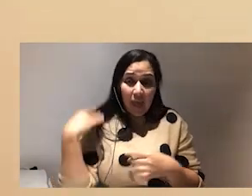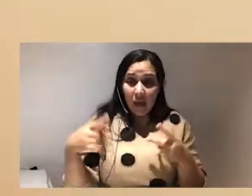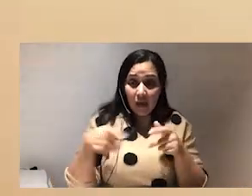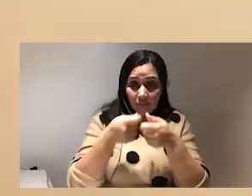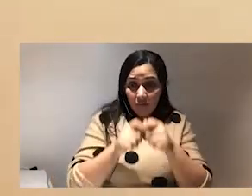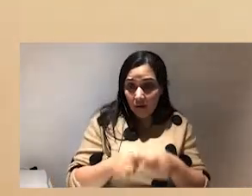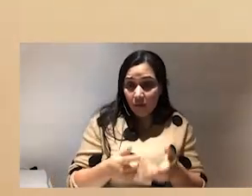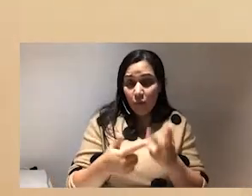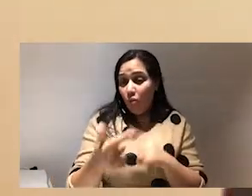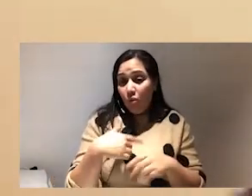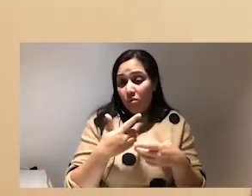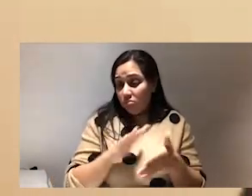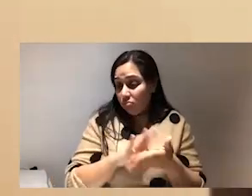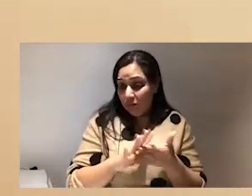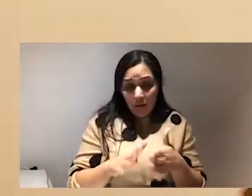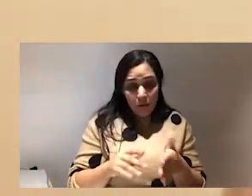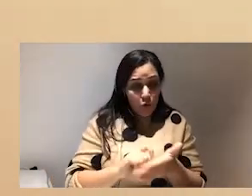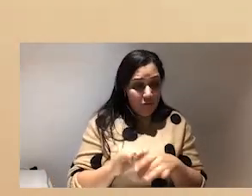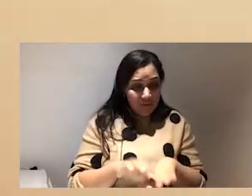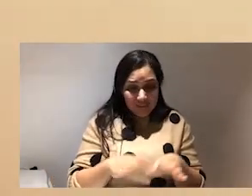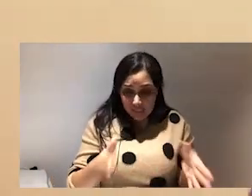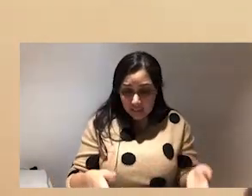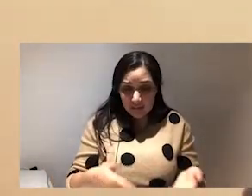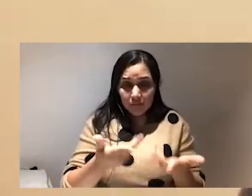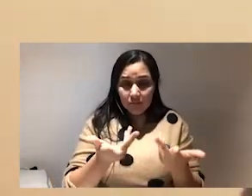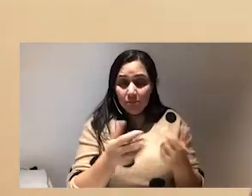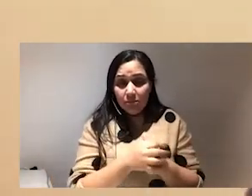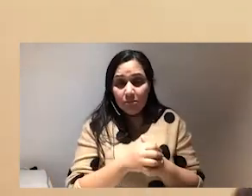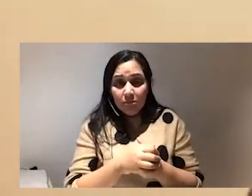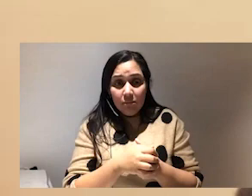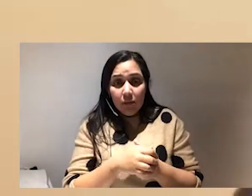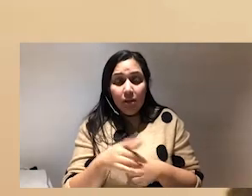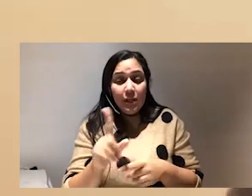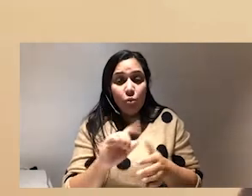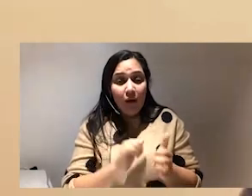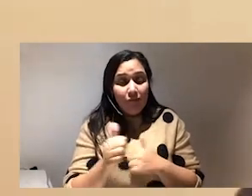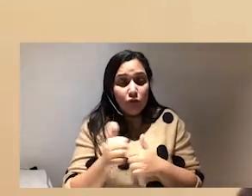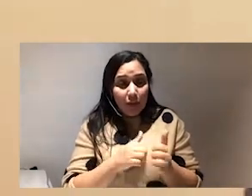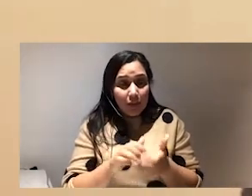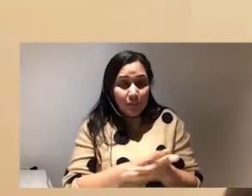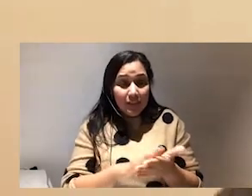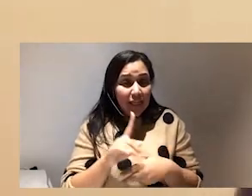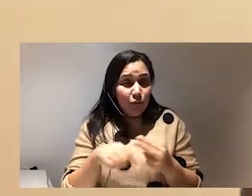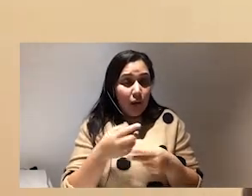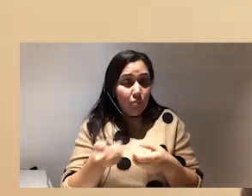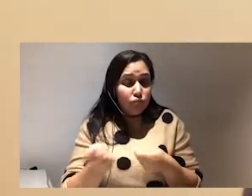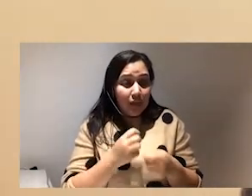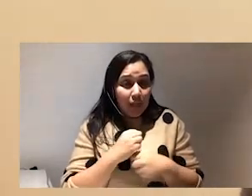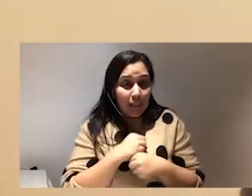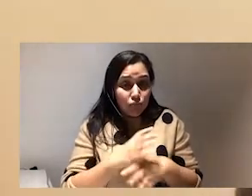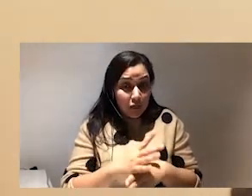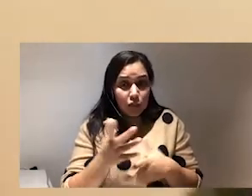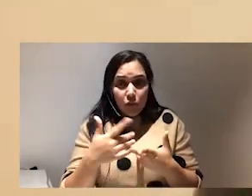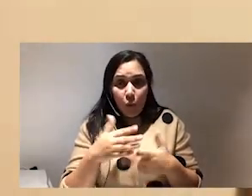or helping them get an office desk like that's what infrastructure means because if we want to bring liberal we want to bring about liberation we want to bring about